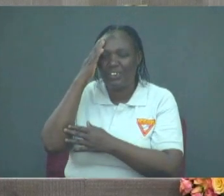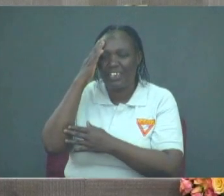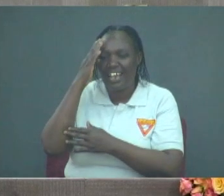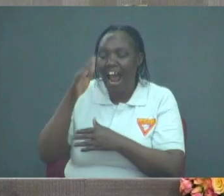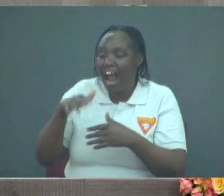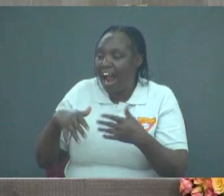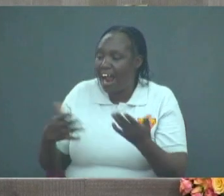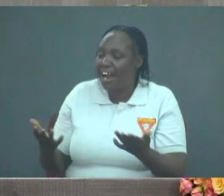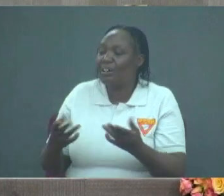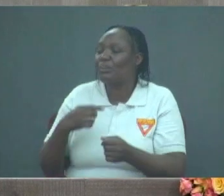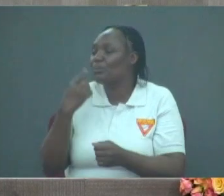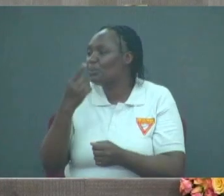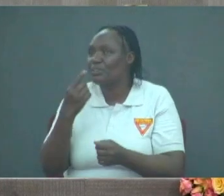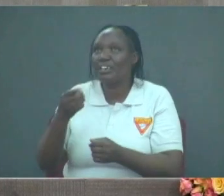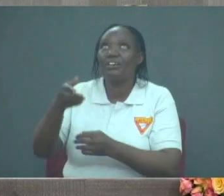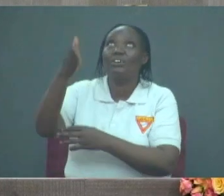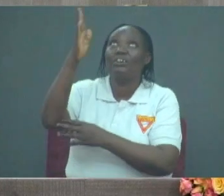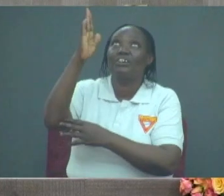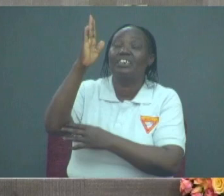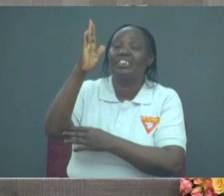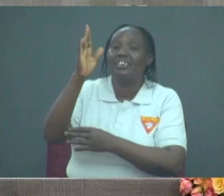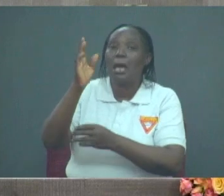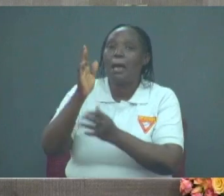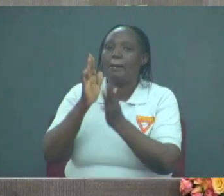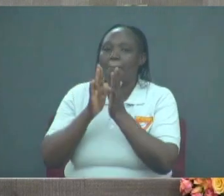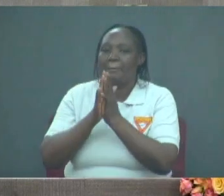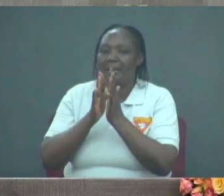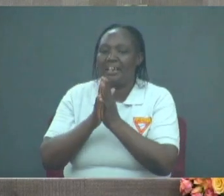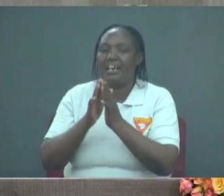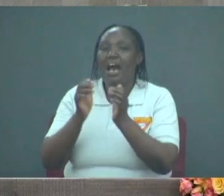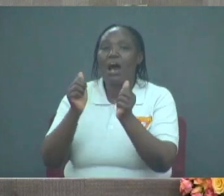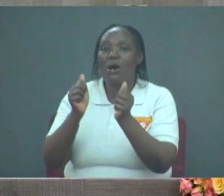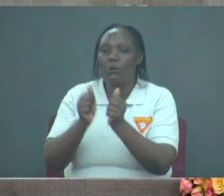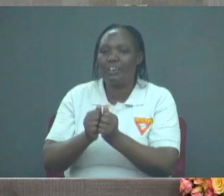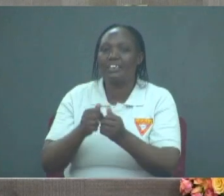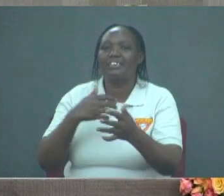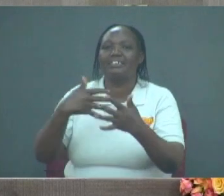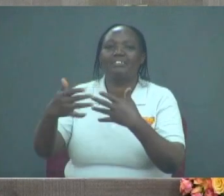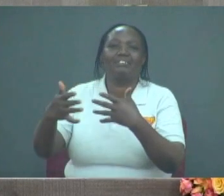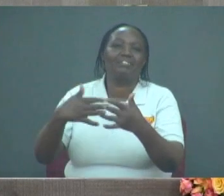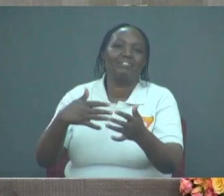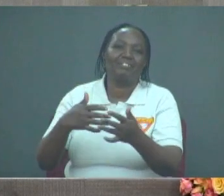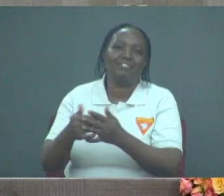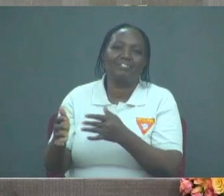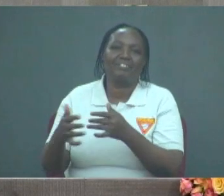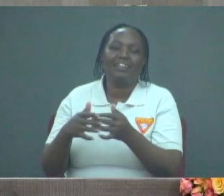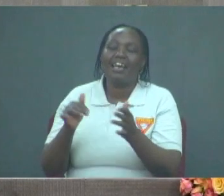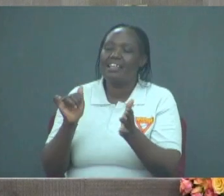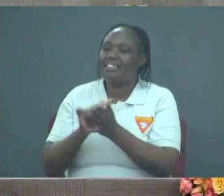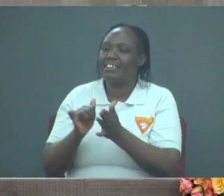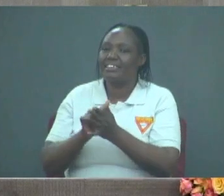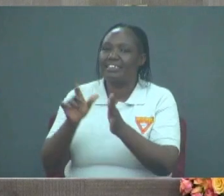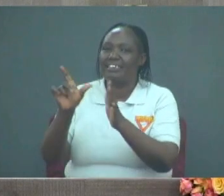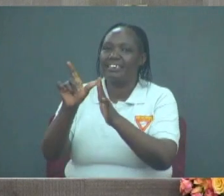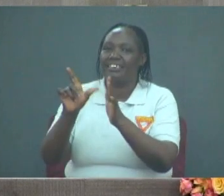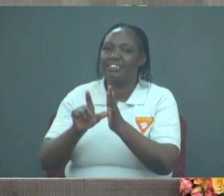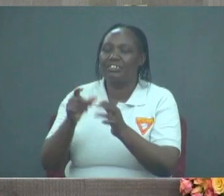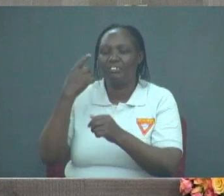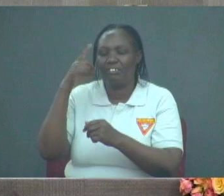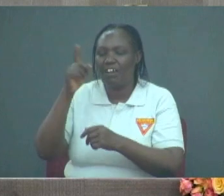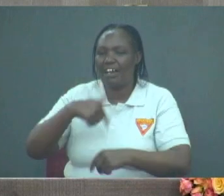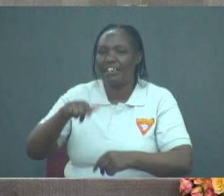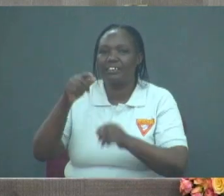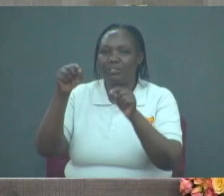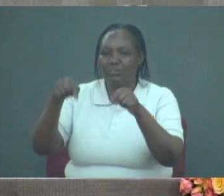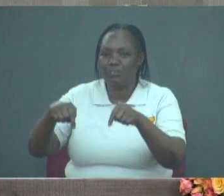Lord's Prayer with signs. Okay? Children, that is our lesson for today. So I want you to pay attention.